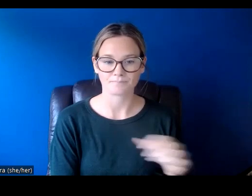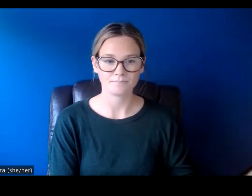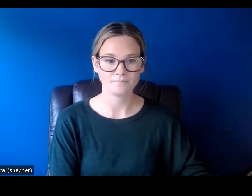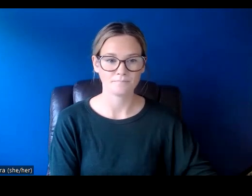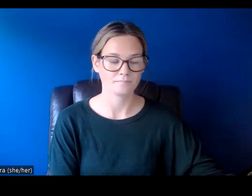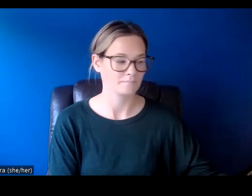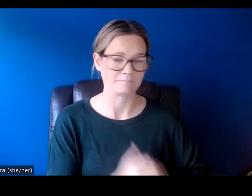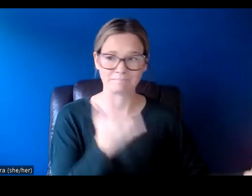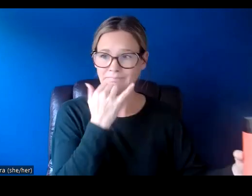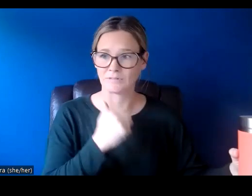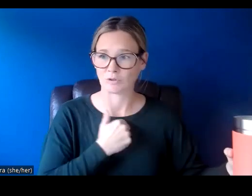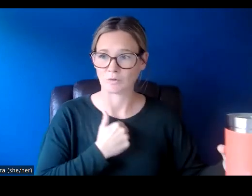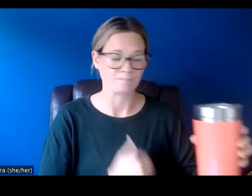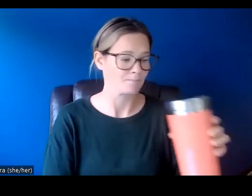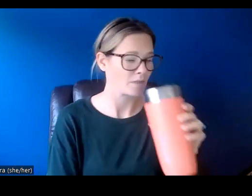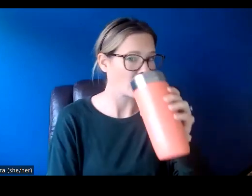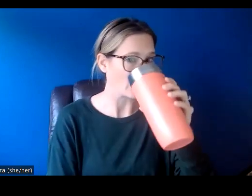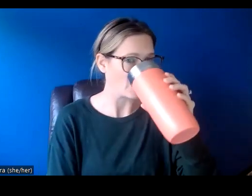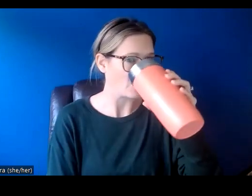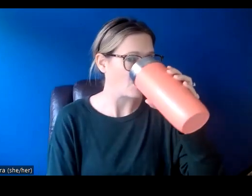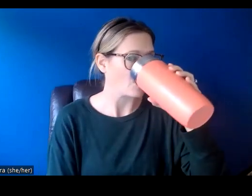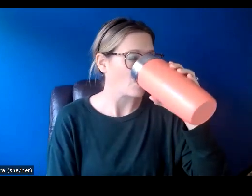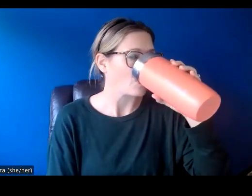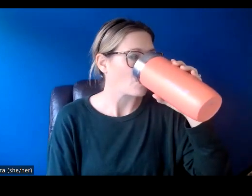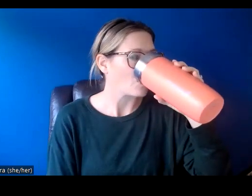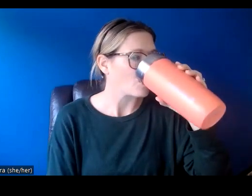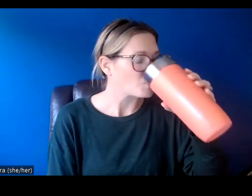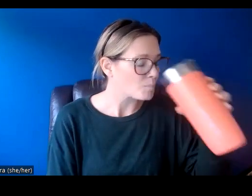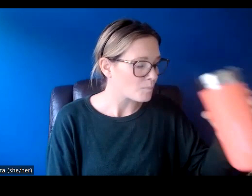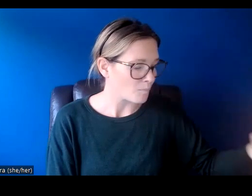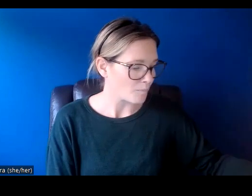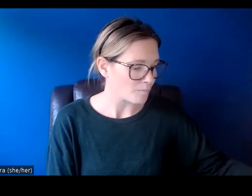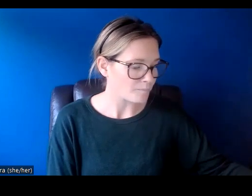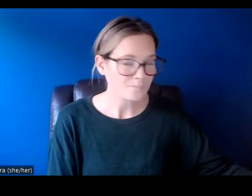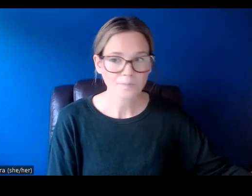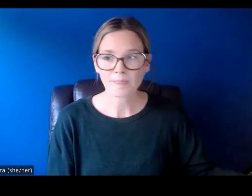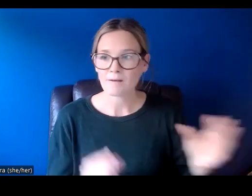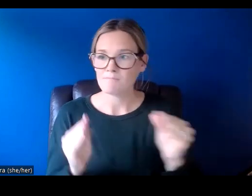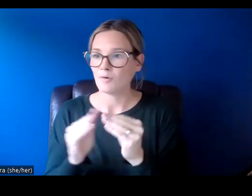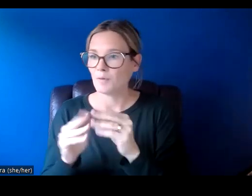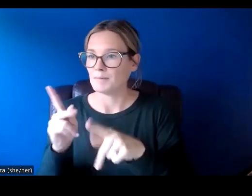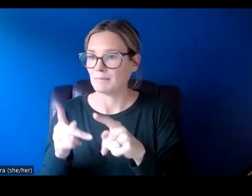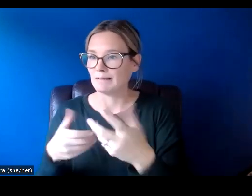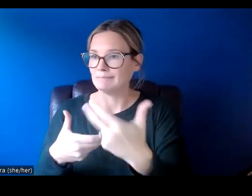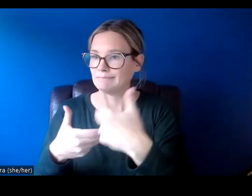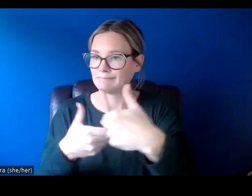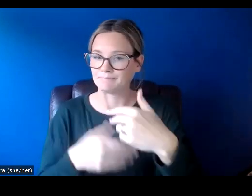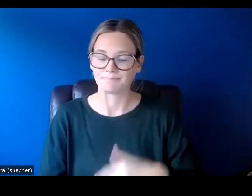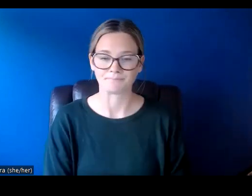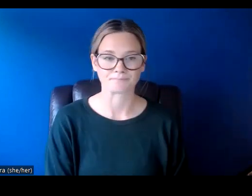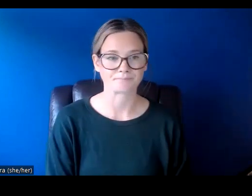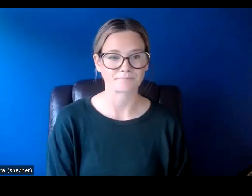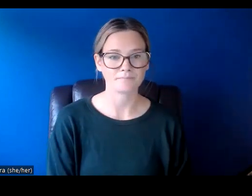Oops, sorry guys. Trying to let some people into the chat. There we go. Sorry.